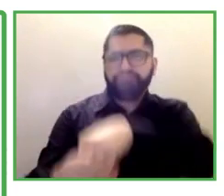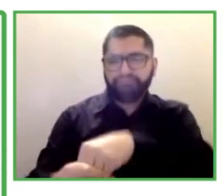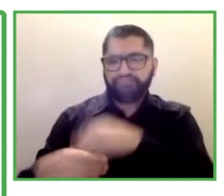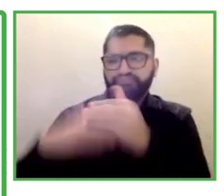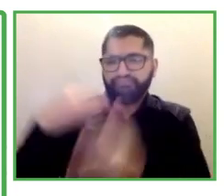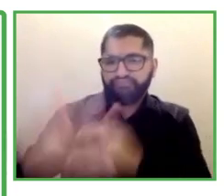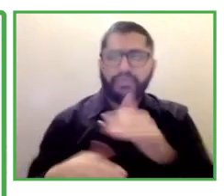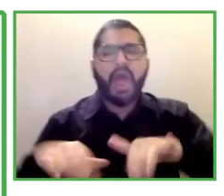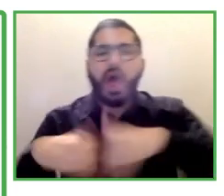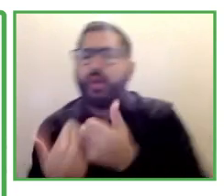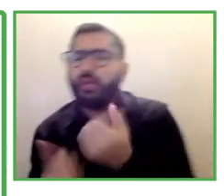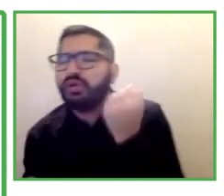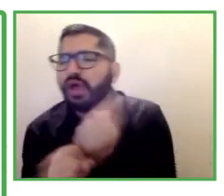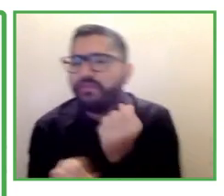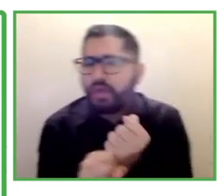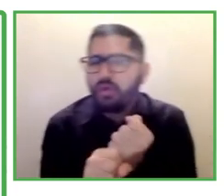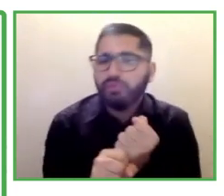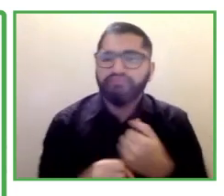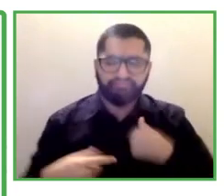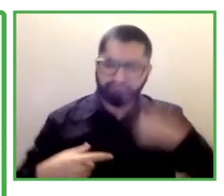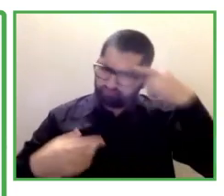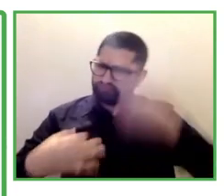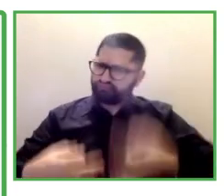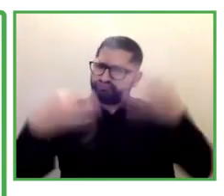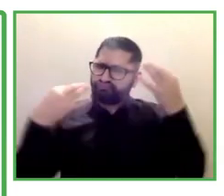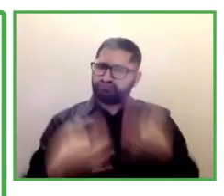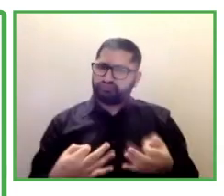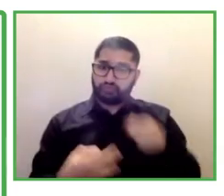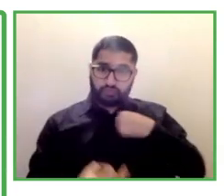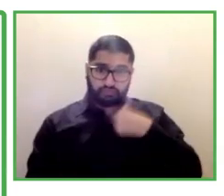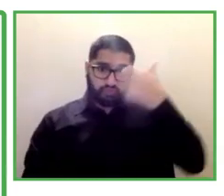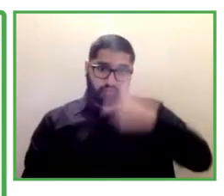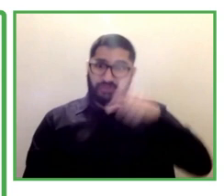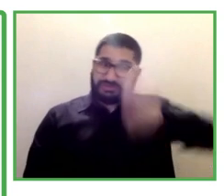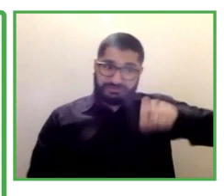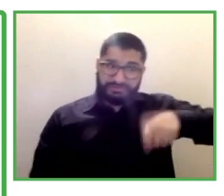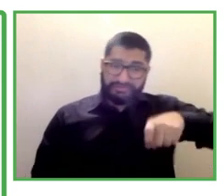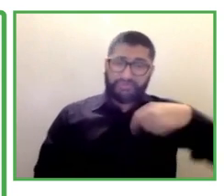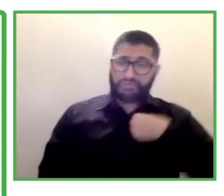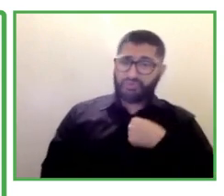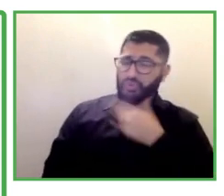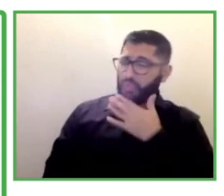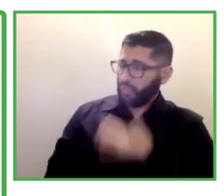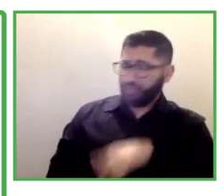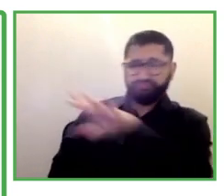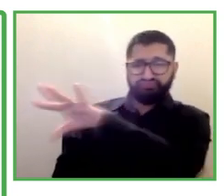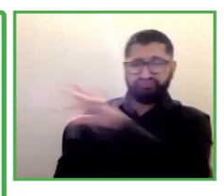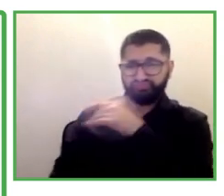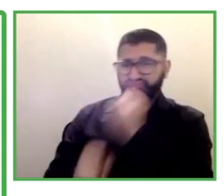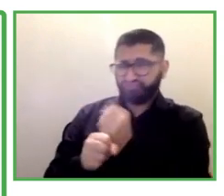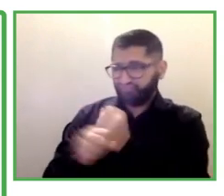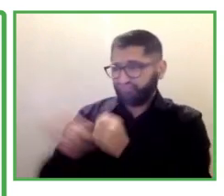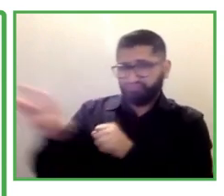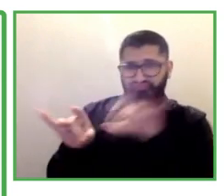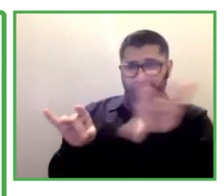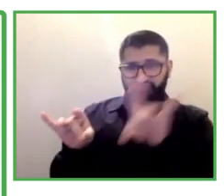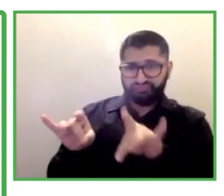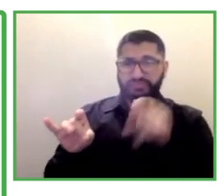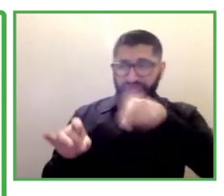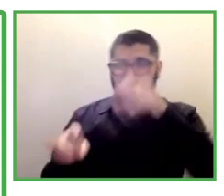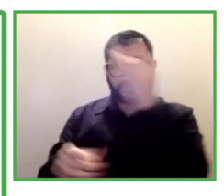I will show a very short video and what I will do in order for it to be accessible. I will